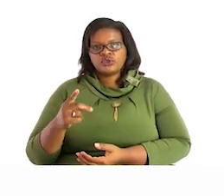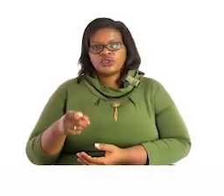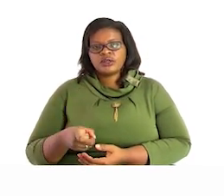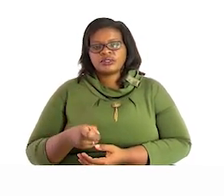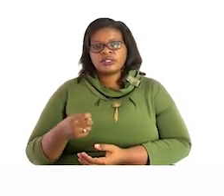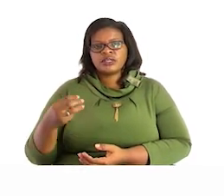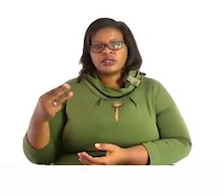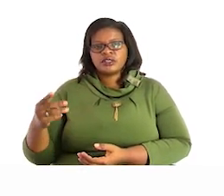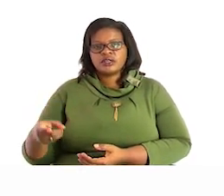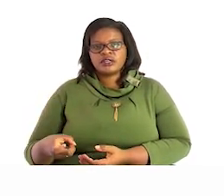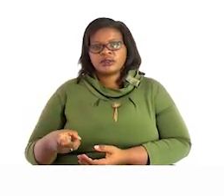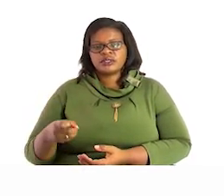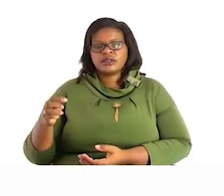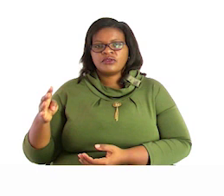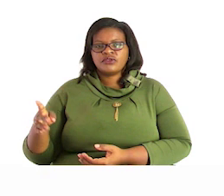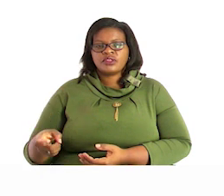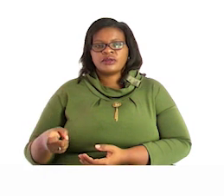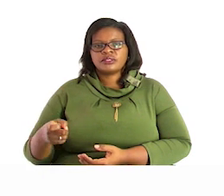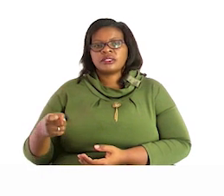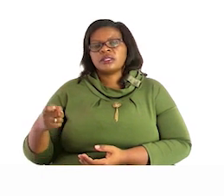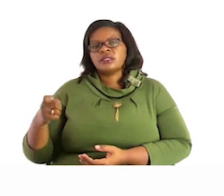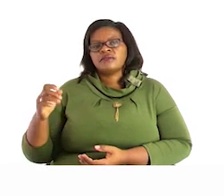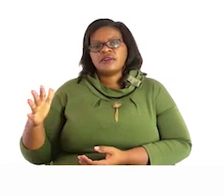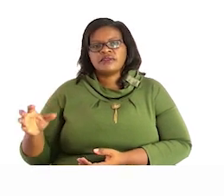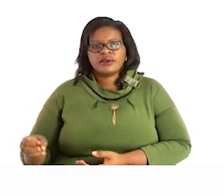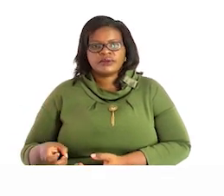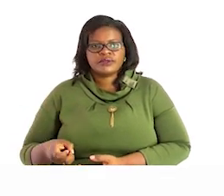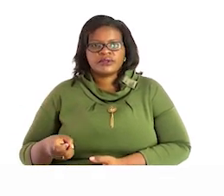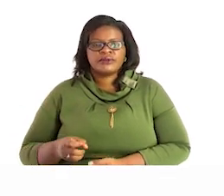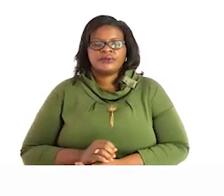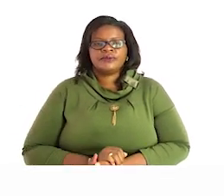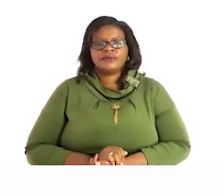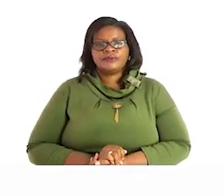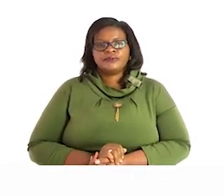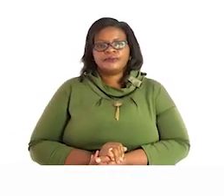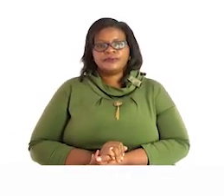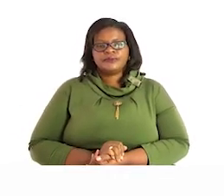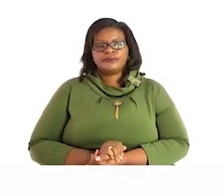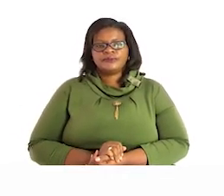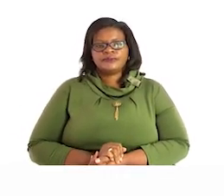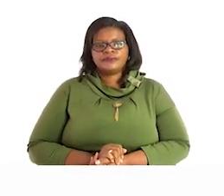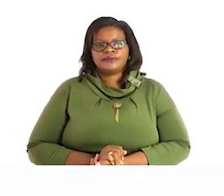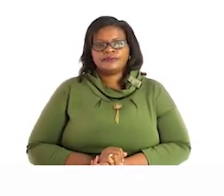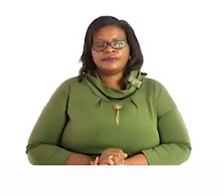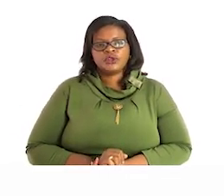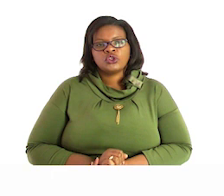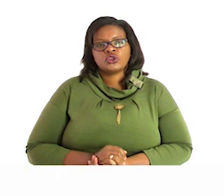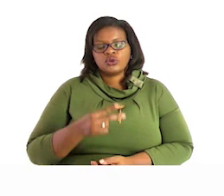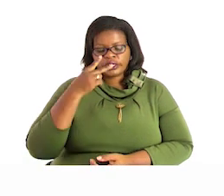4000 5000 so if you look at pattern of the pattern numbers they are all going up